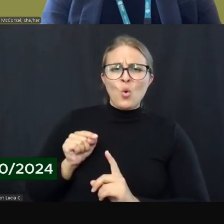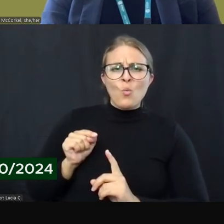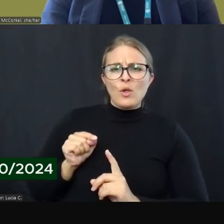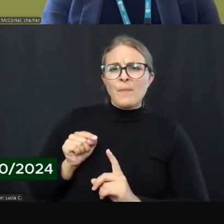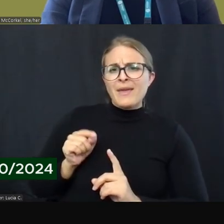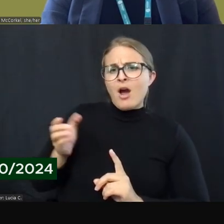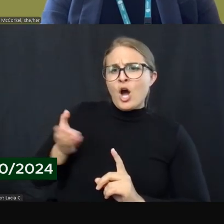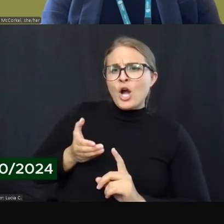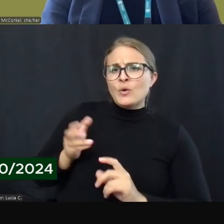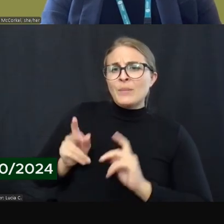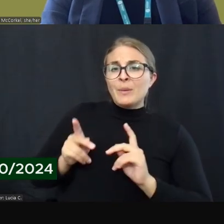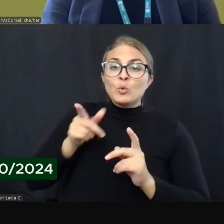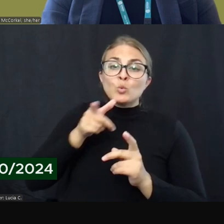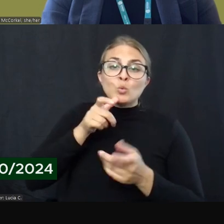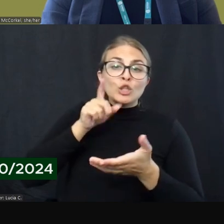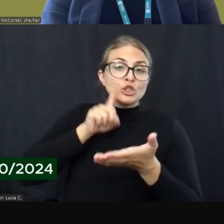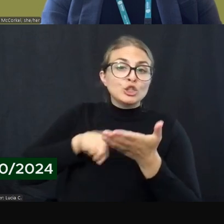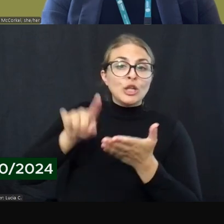in guests?